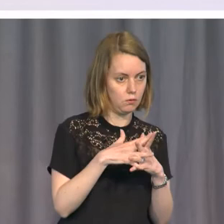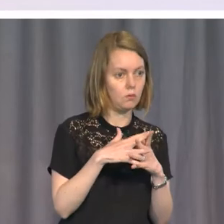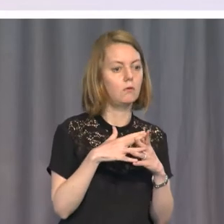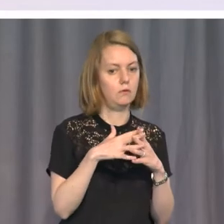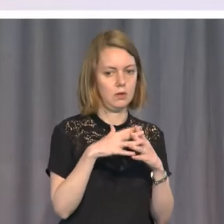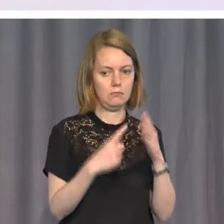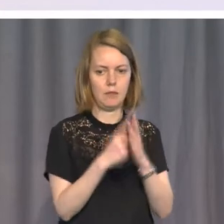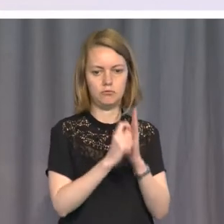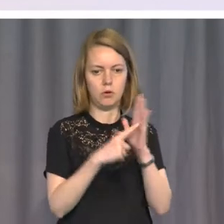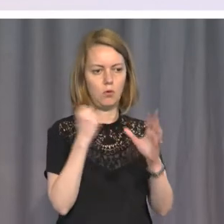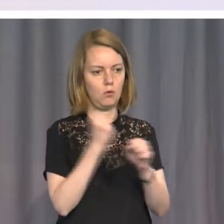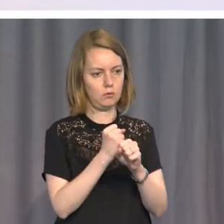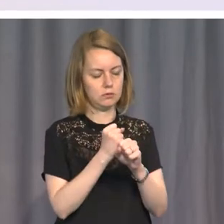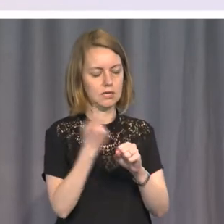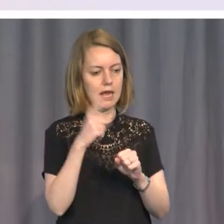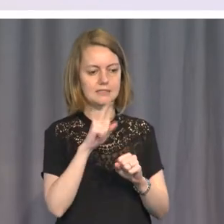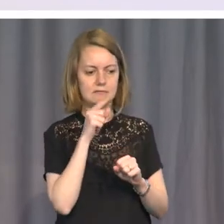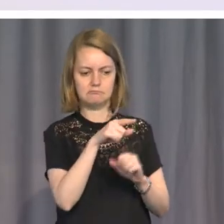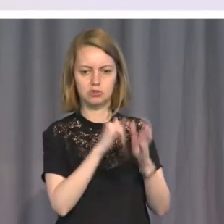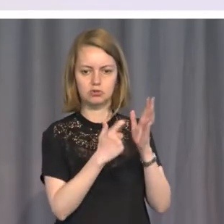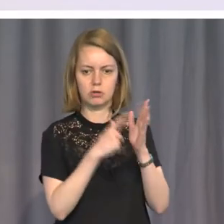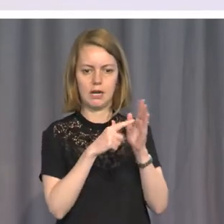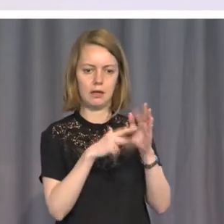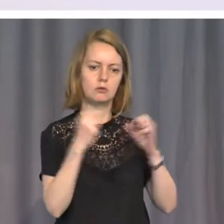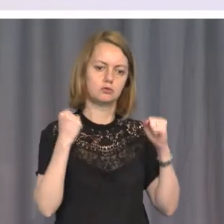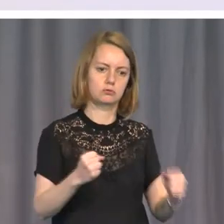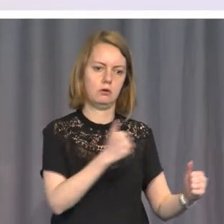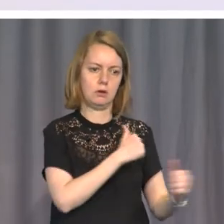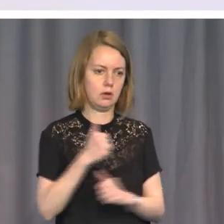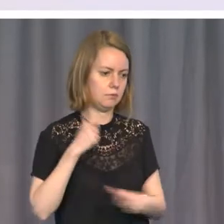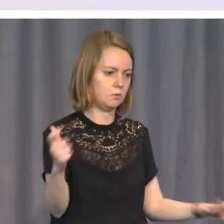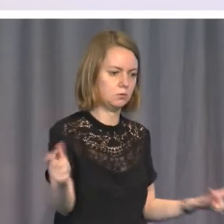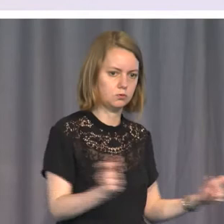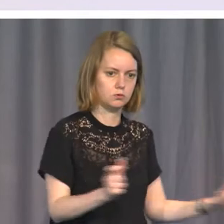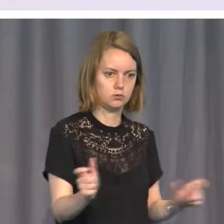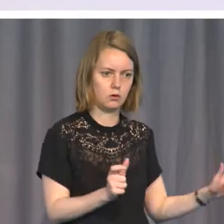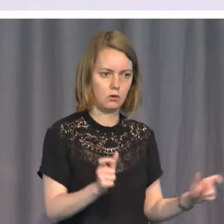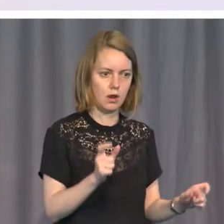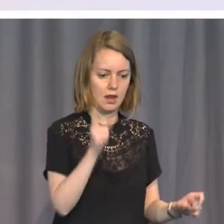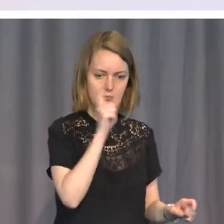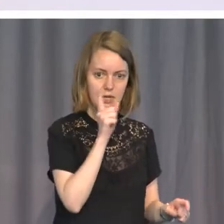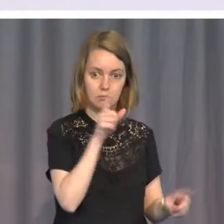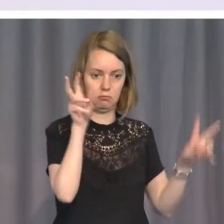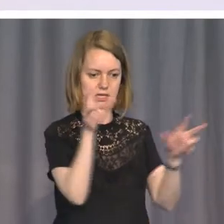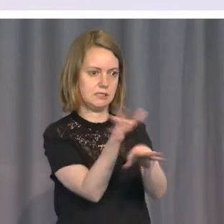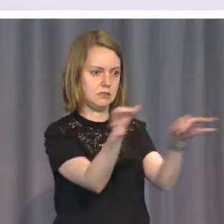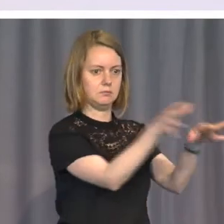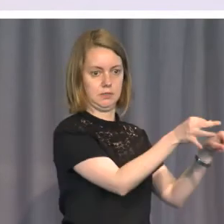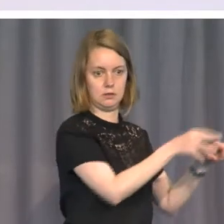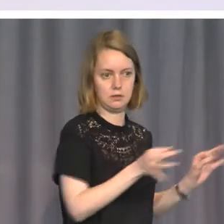environment of increased militarization, enforced disappearances, violence against women and religious